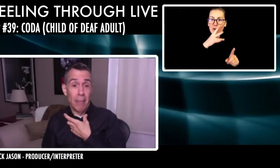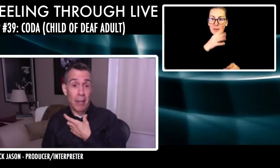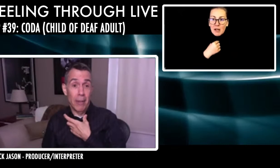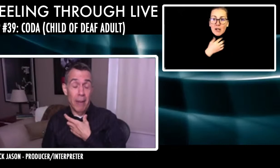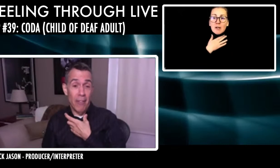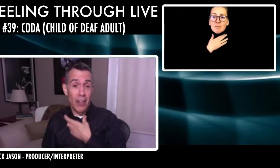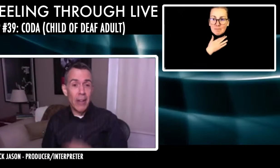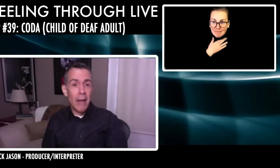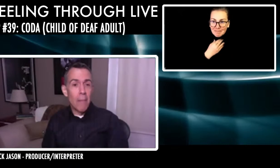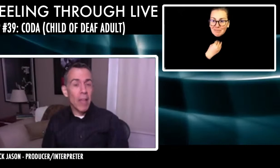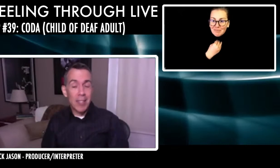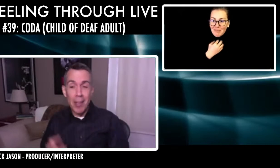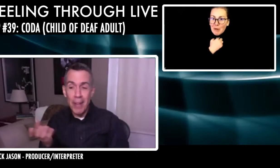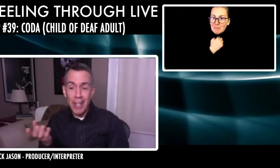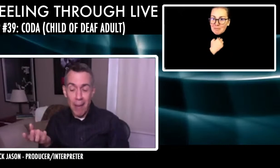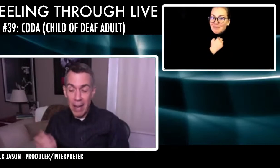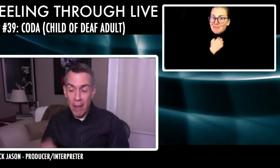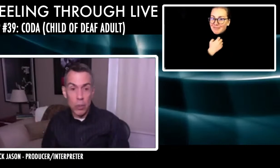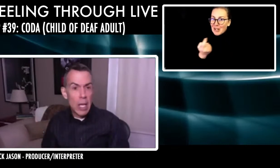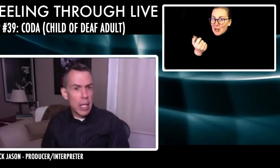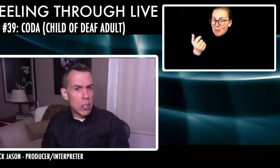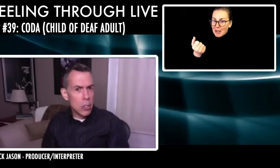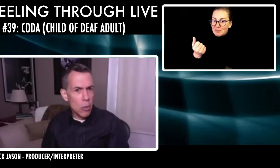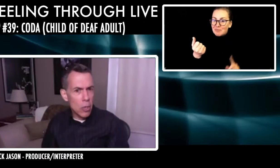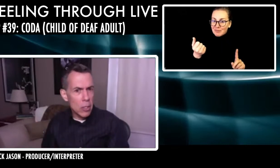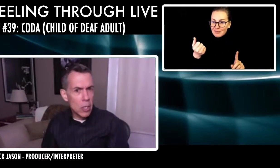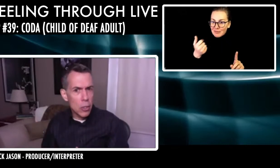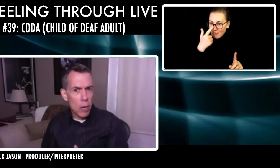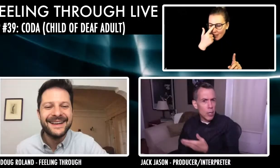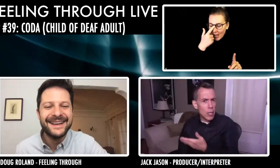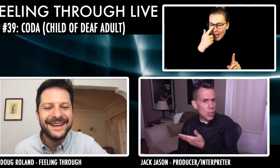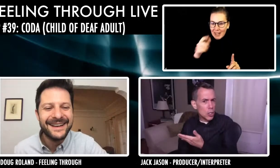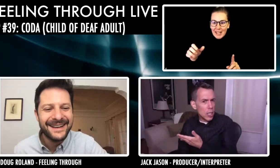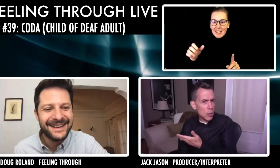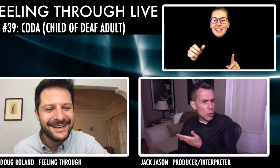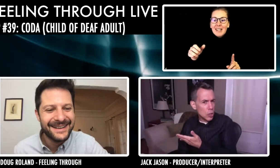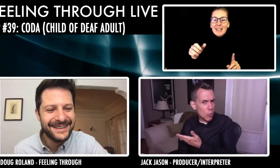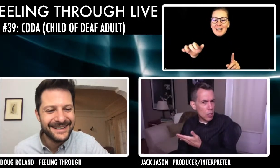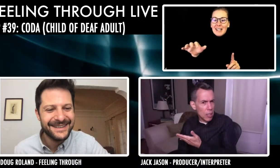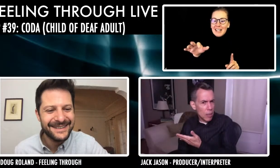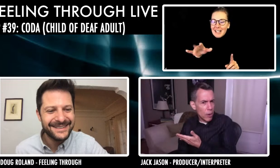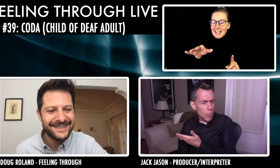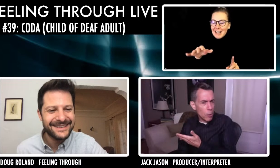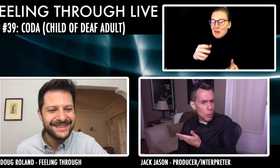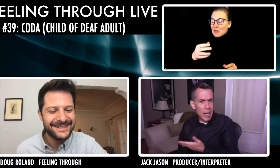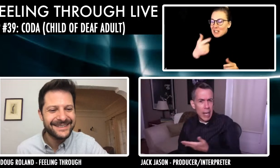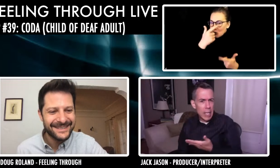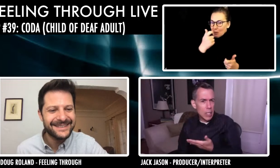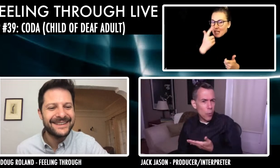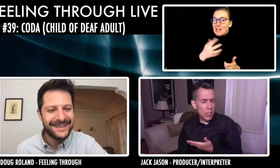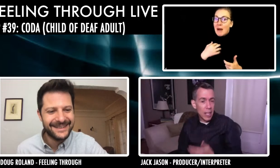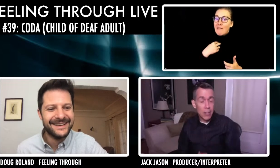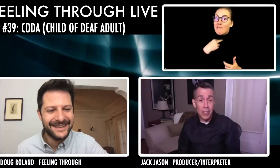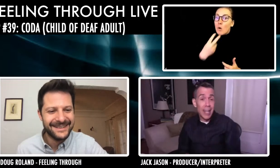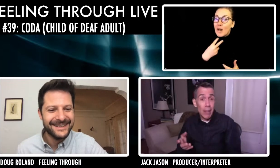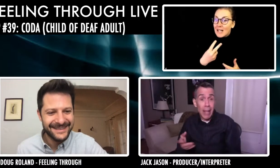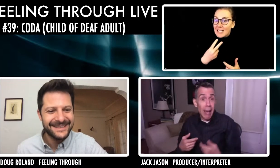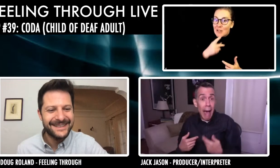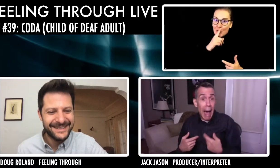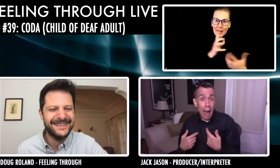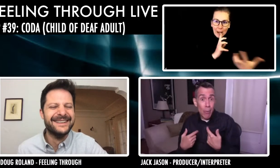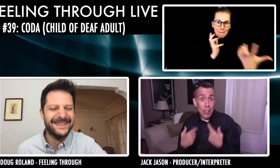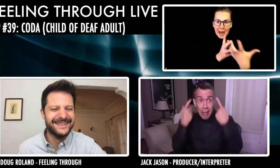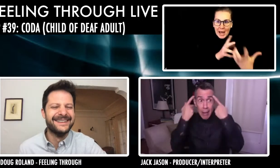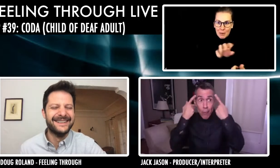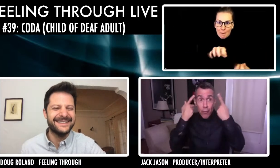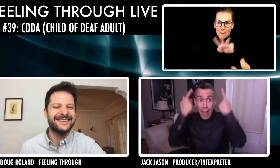to thank my mother and my father. And somebody commented, he's so good as an interpreter. She, she was in a very emotional moment and his voice did that. They didn't realize